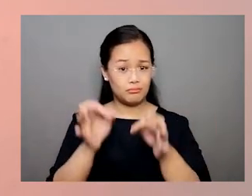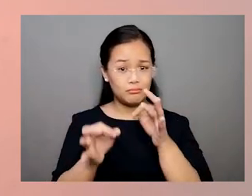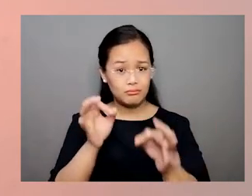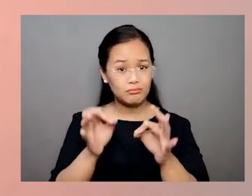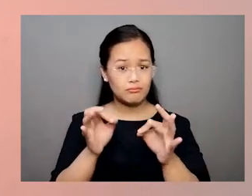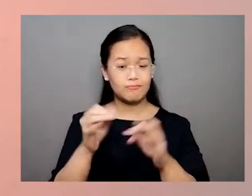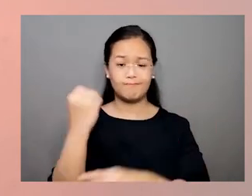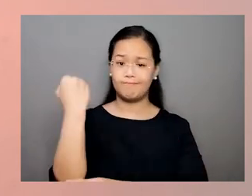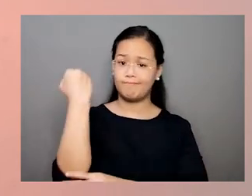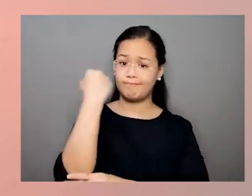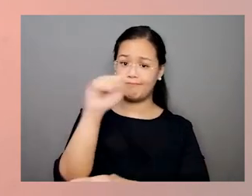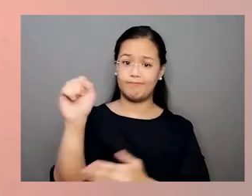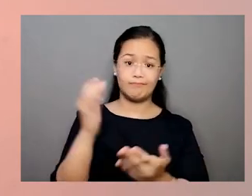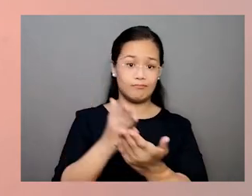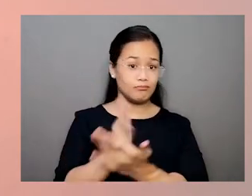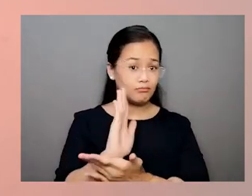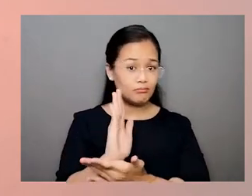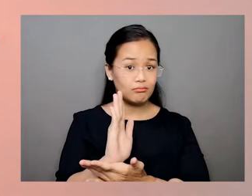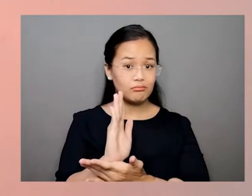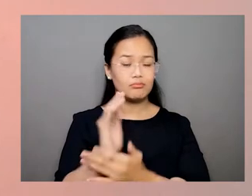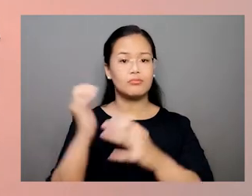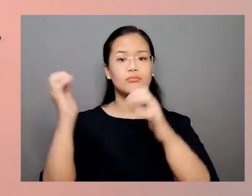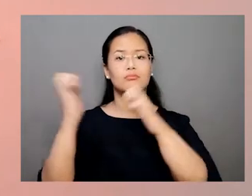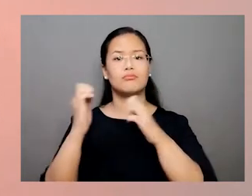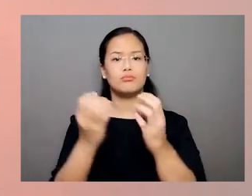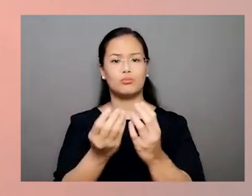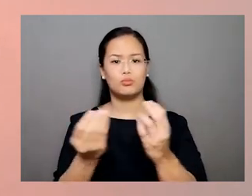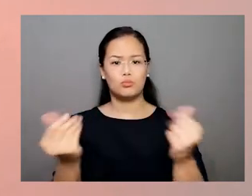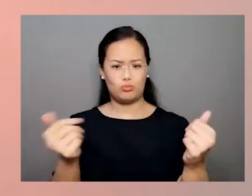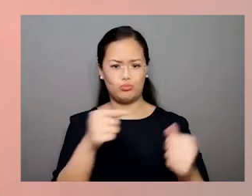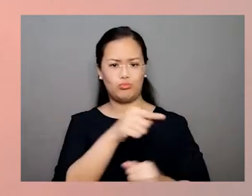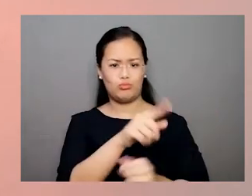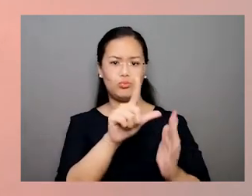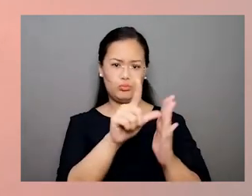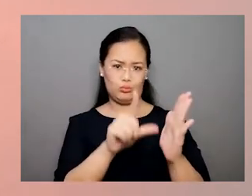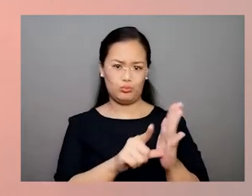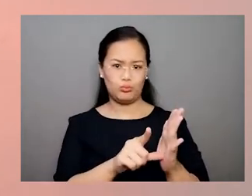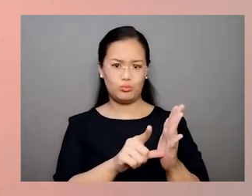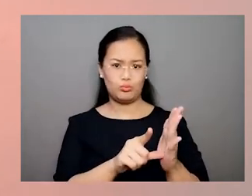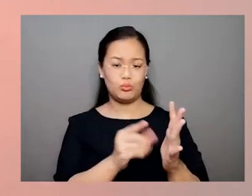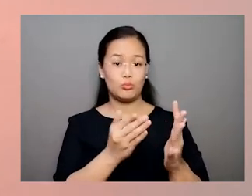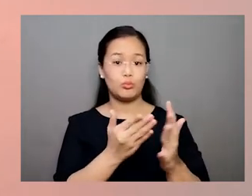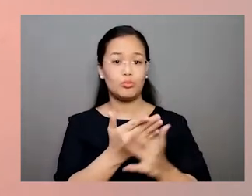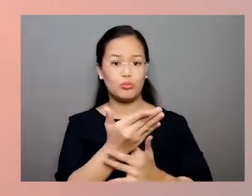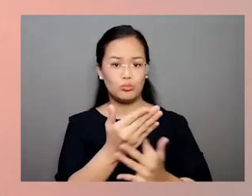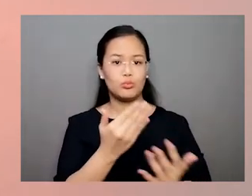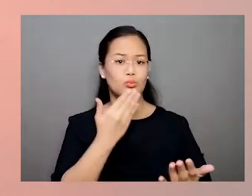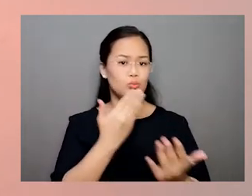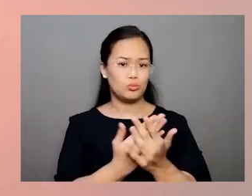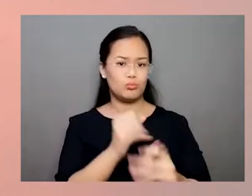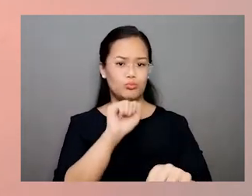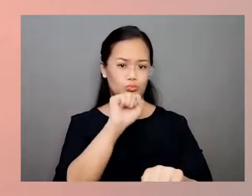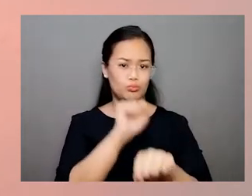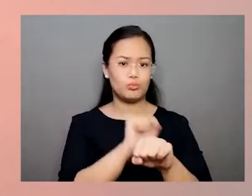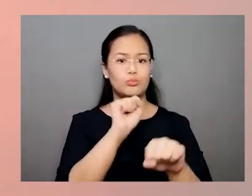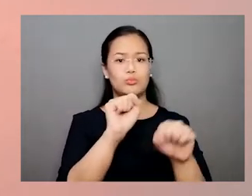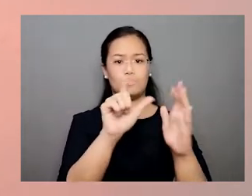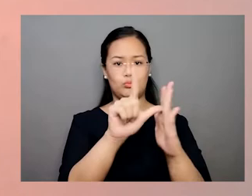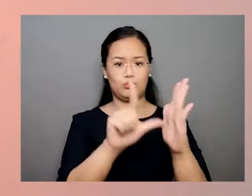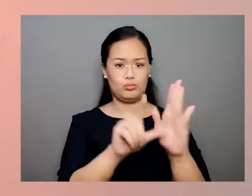Injustices, violations of rights are supposed to be addressed by the law through an effective legal system.